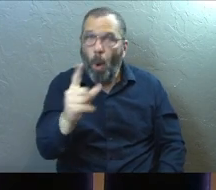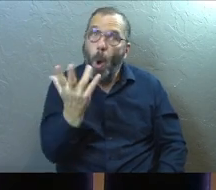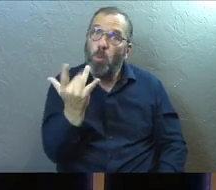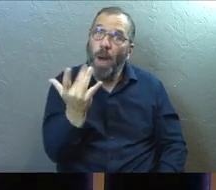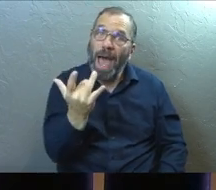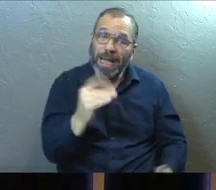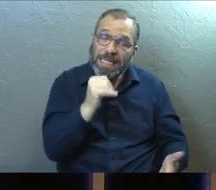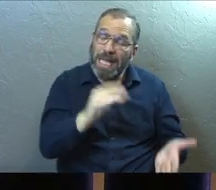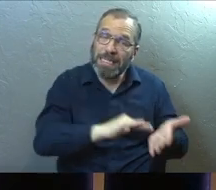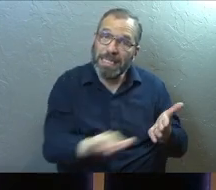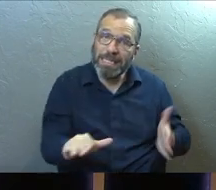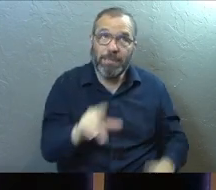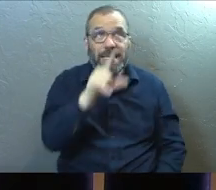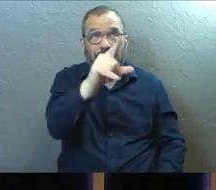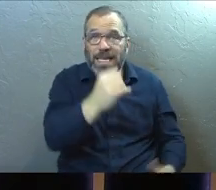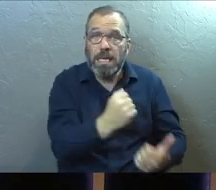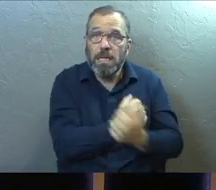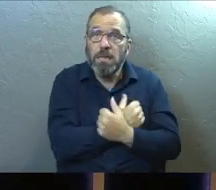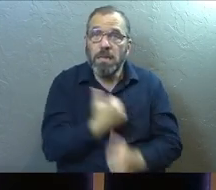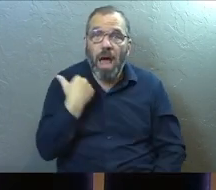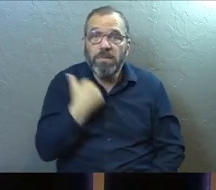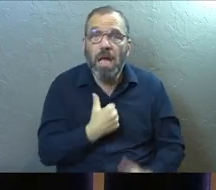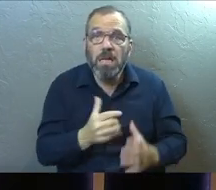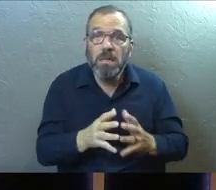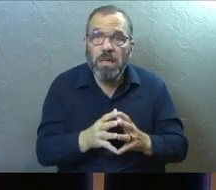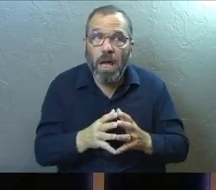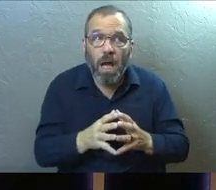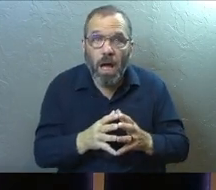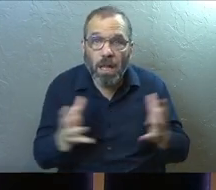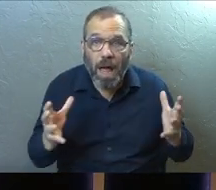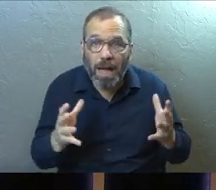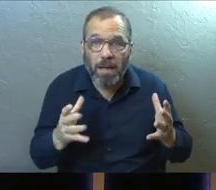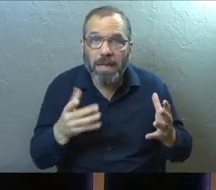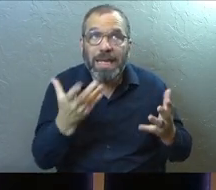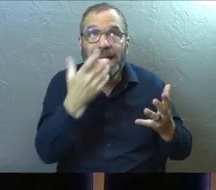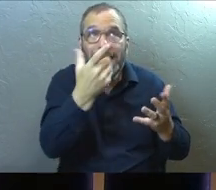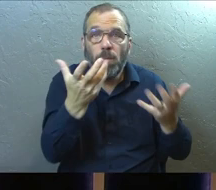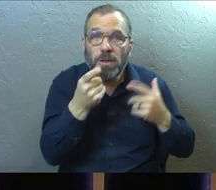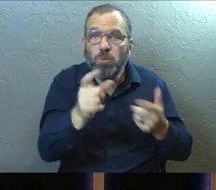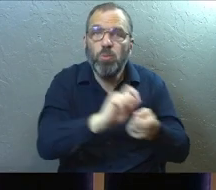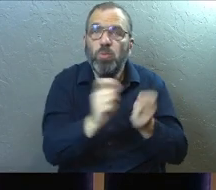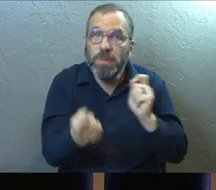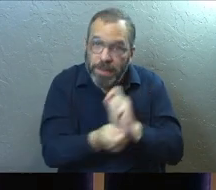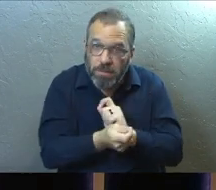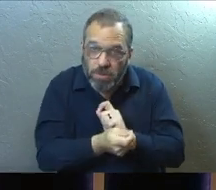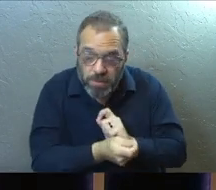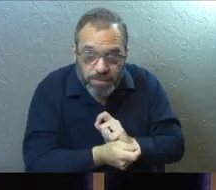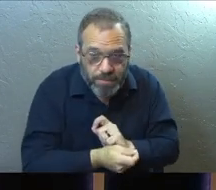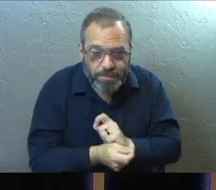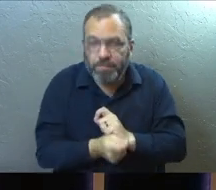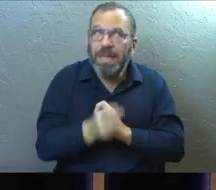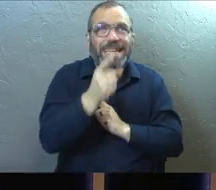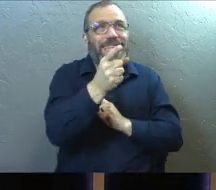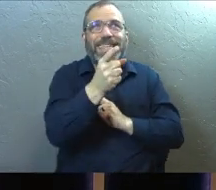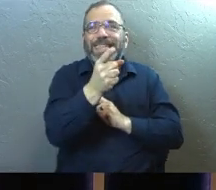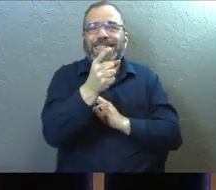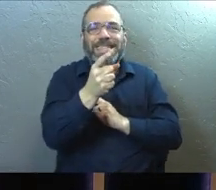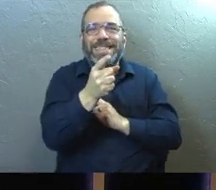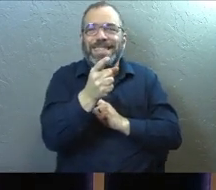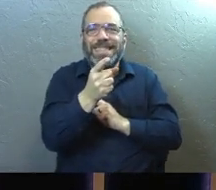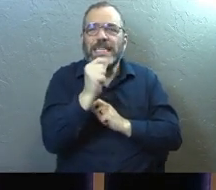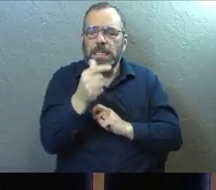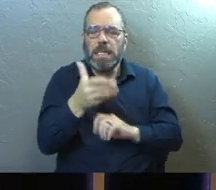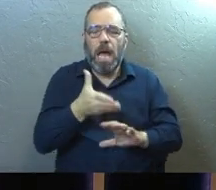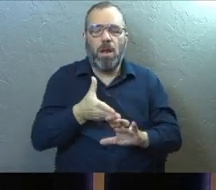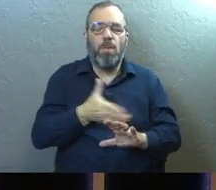reason he doesn't is because he loves us enough that he wants us to actually change. Um, he does not pre